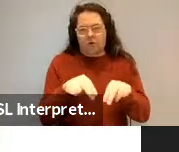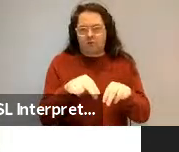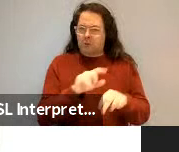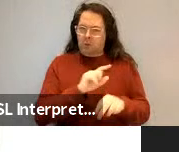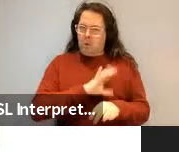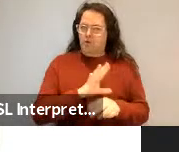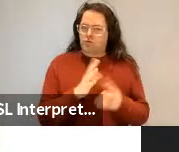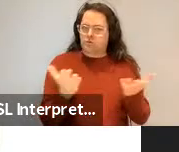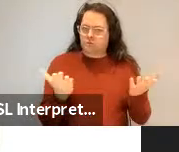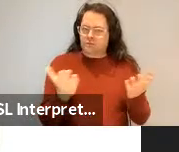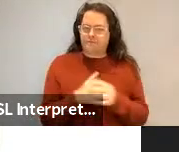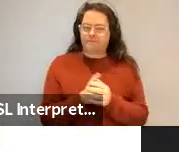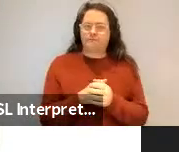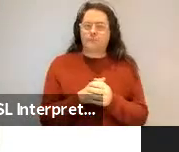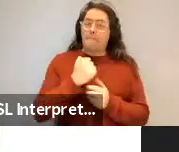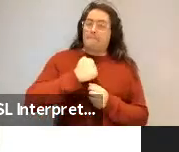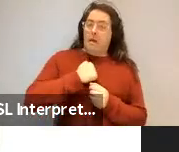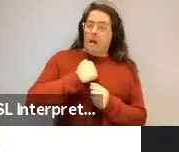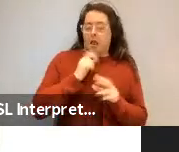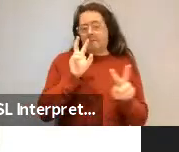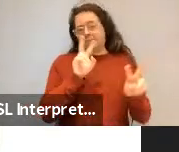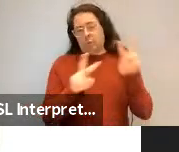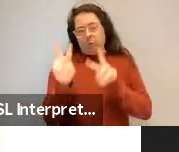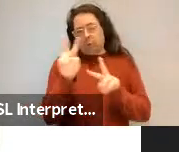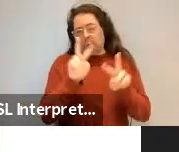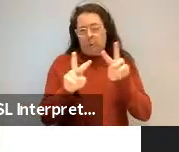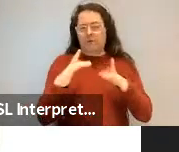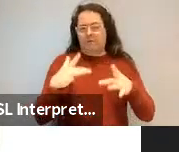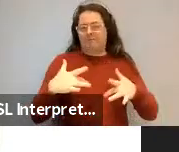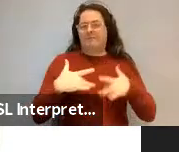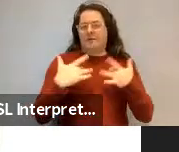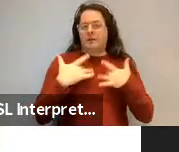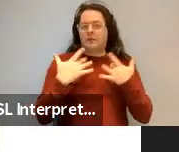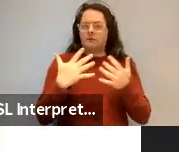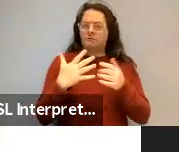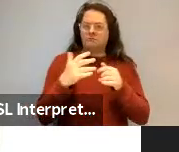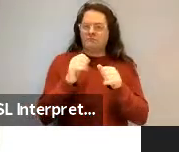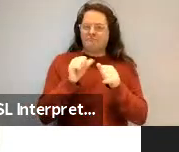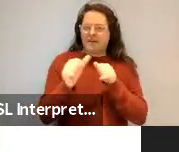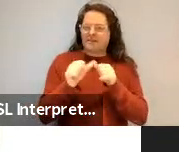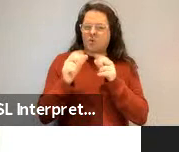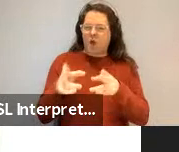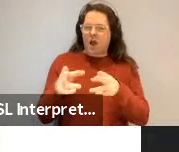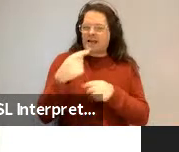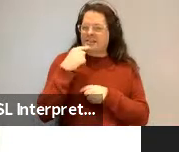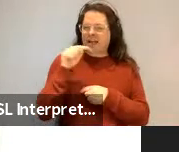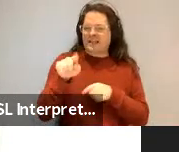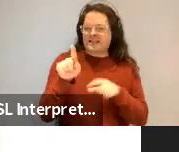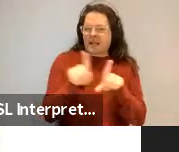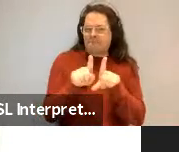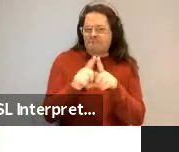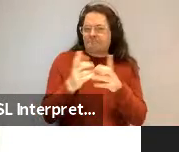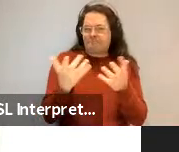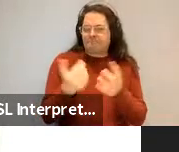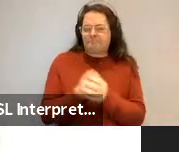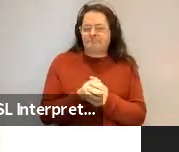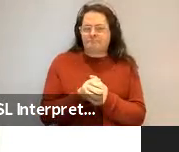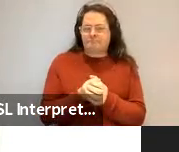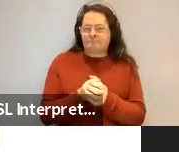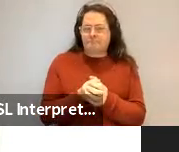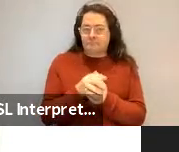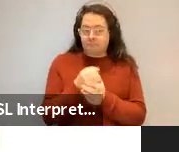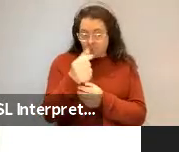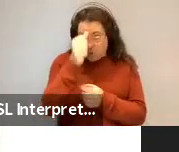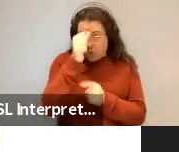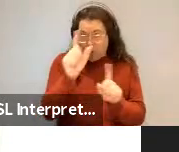Well, I would argue it's because there's a better, very accessible way to convey the intended message there. Can anybody guess